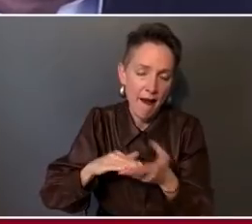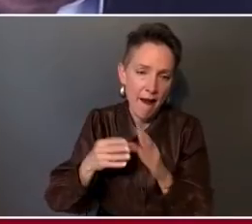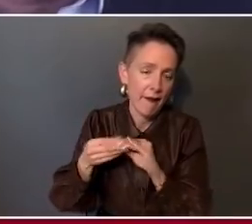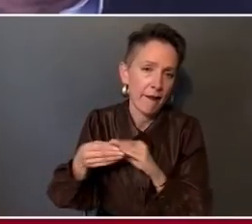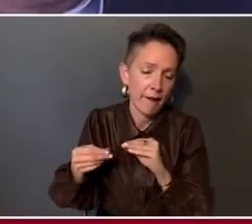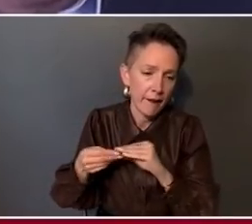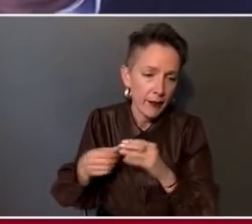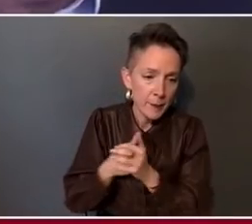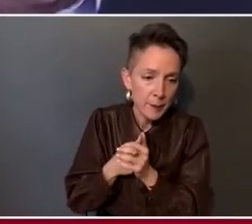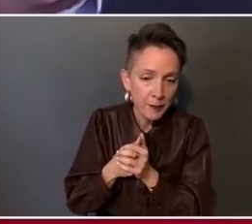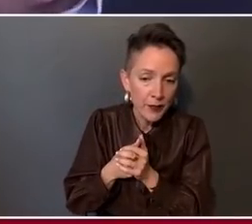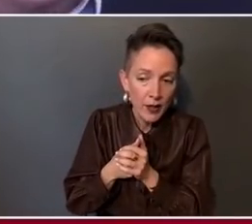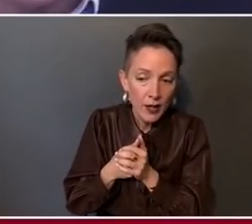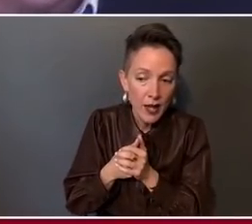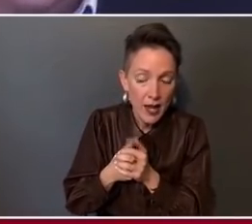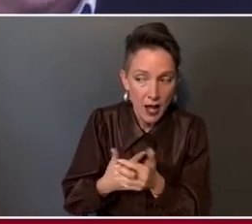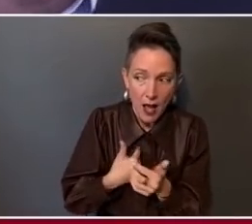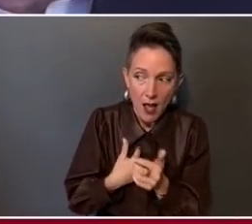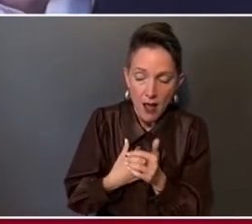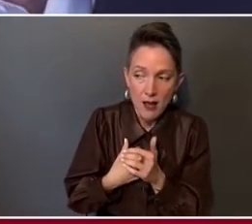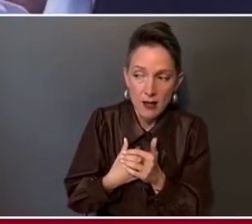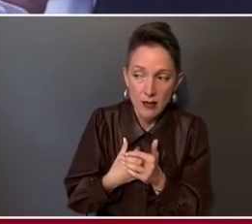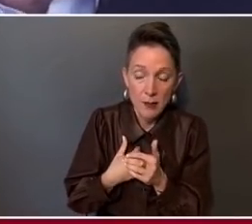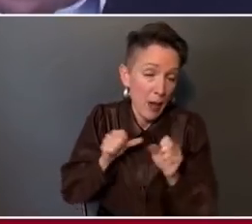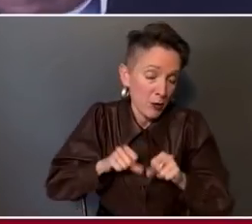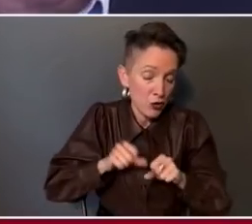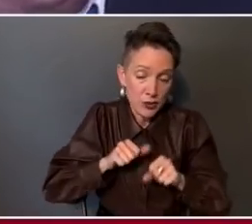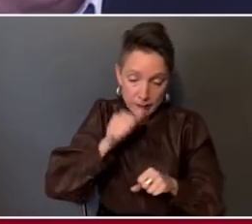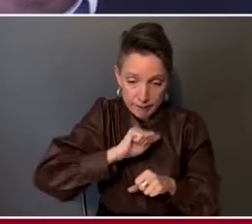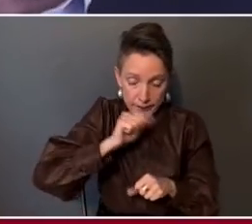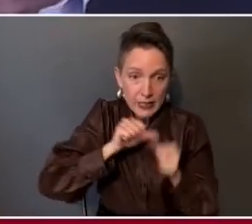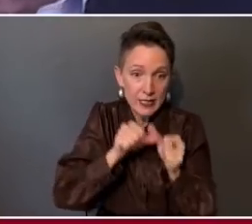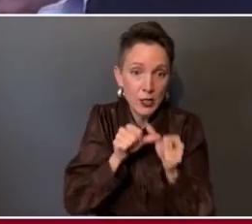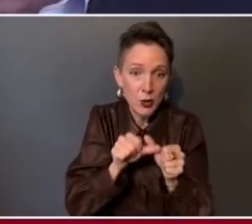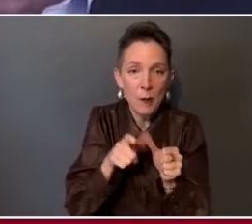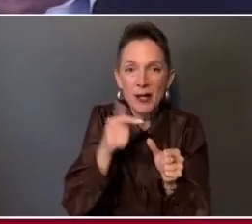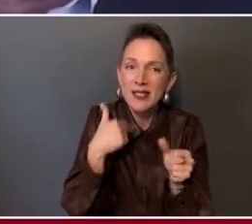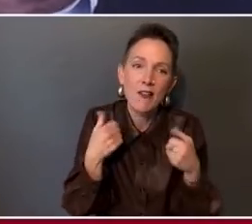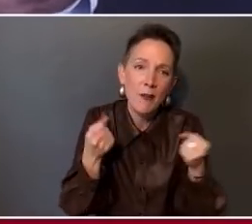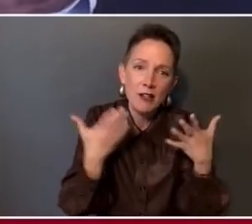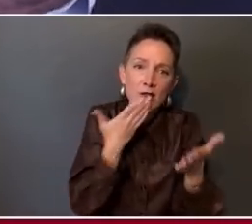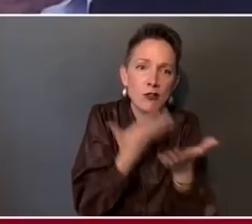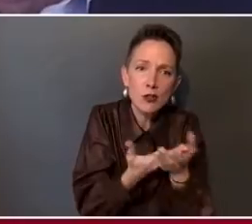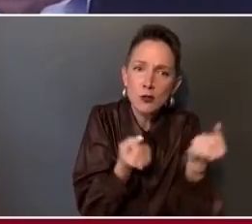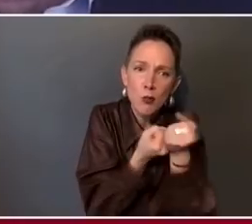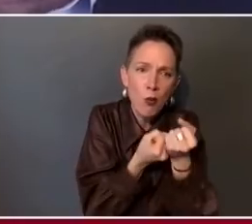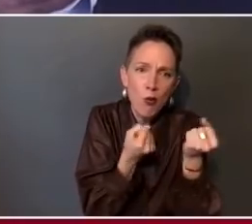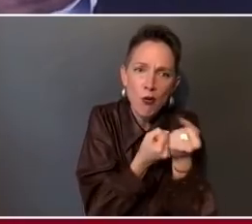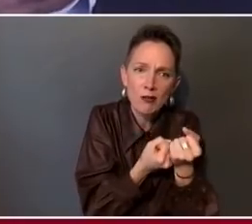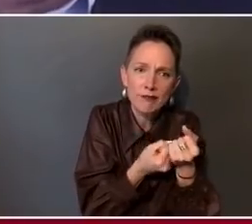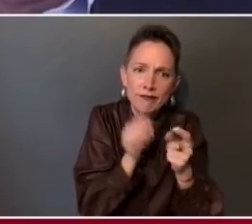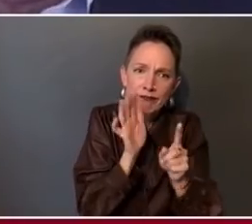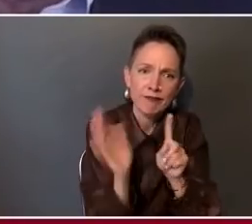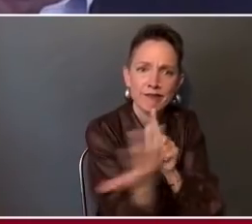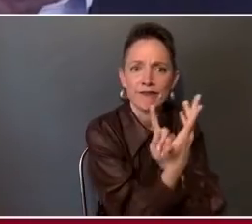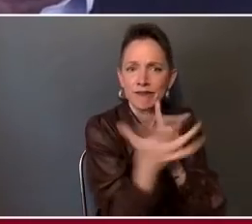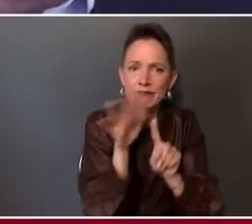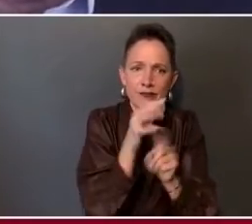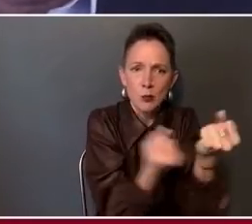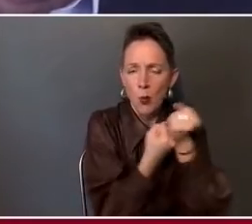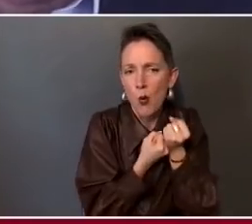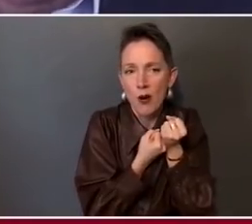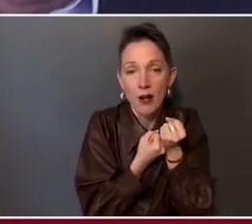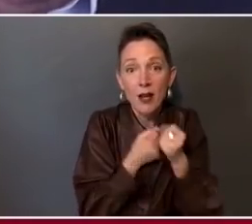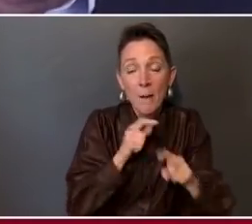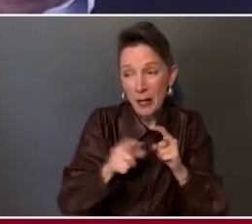able to just keep going because I have such incredible support from my colleagues, family, and friends. But I'm